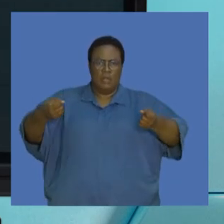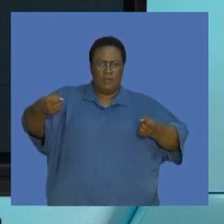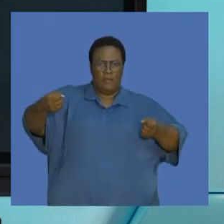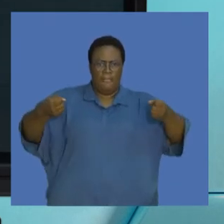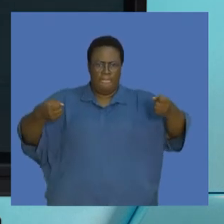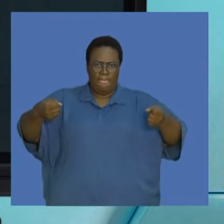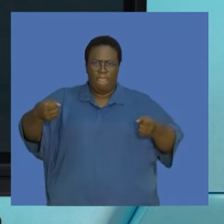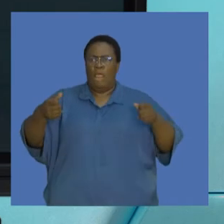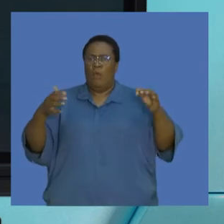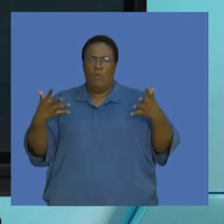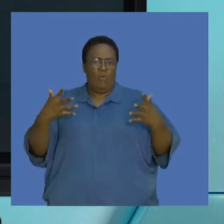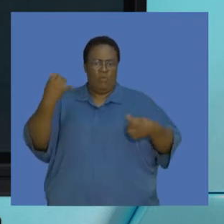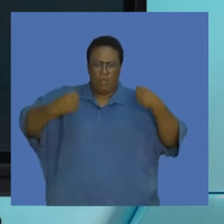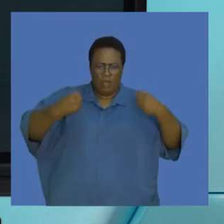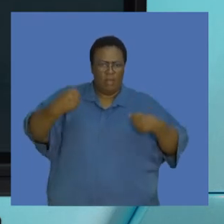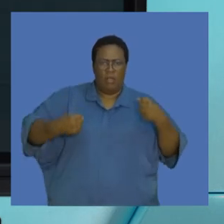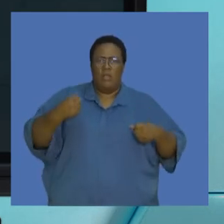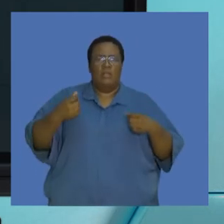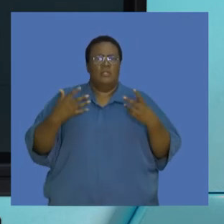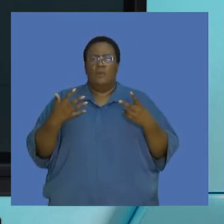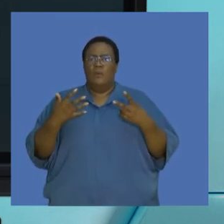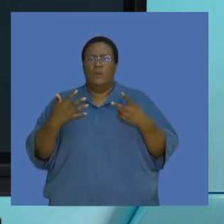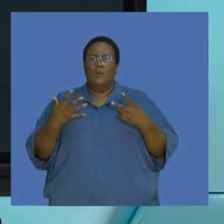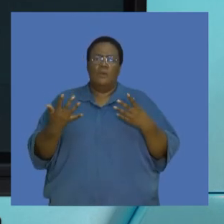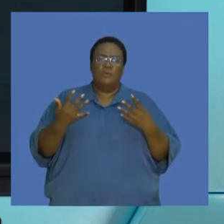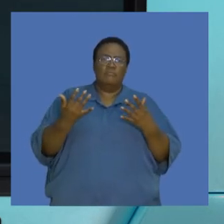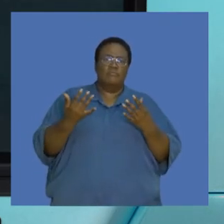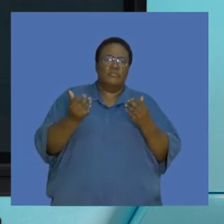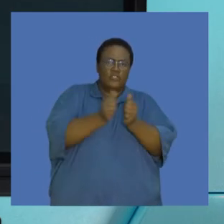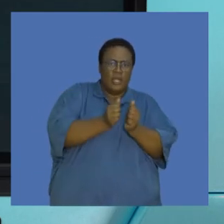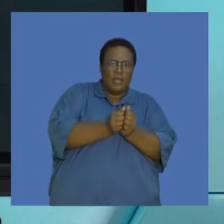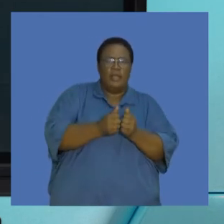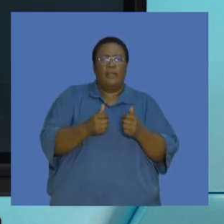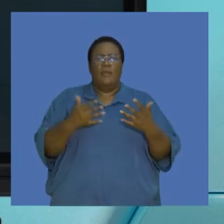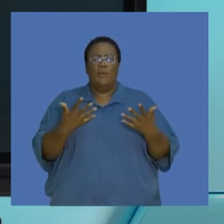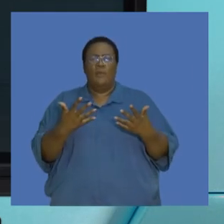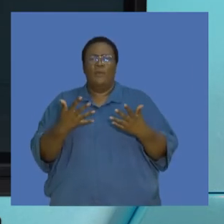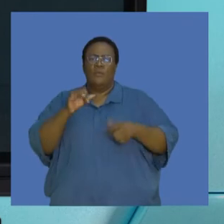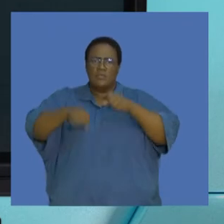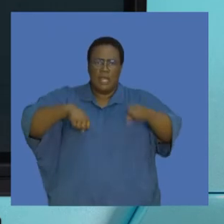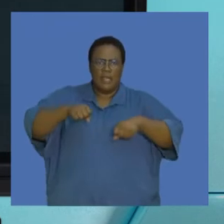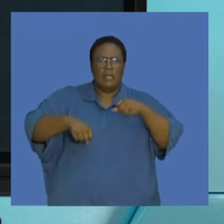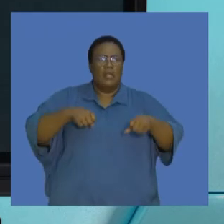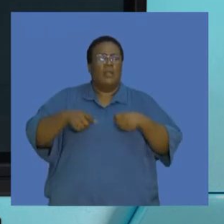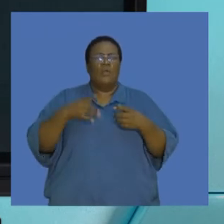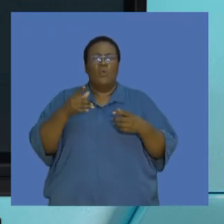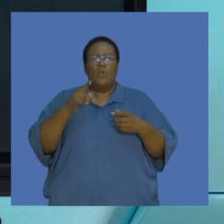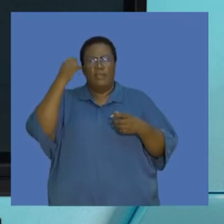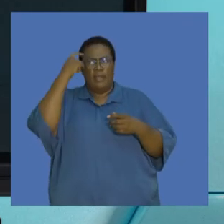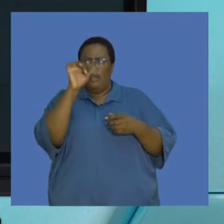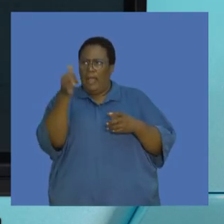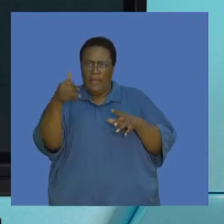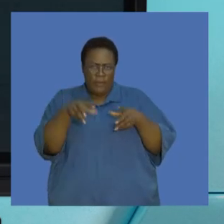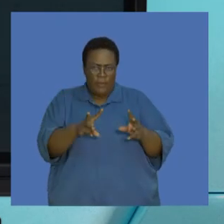clubbing together of cars or cycling to work or trying to use alternative ways of moving around,